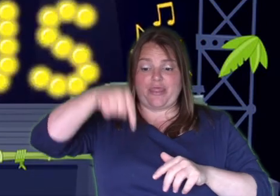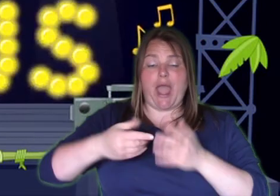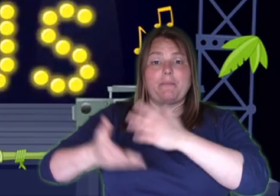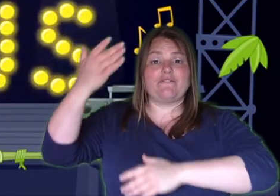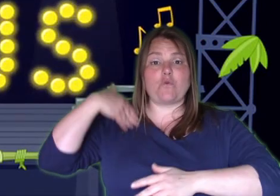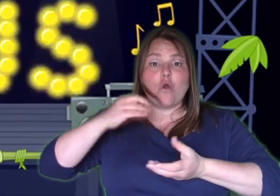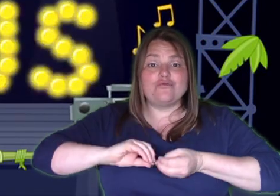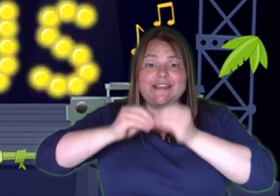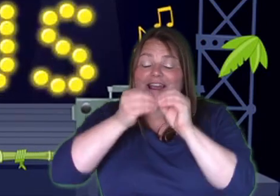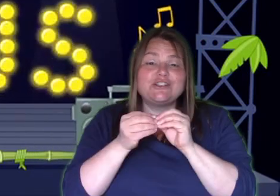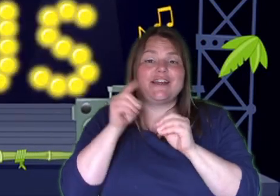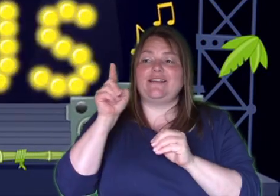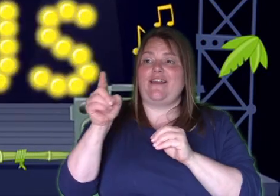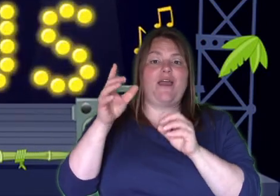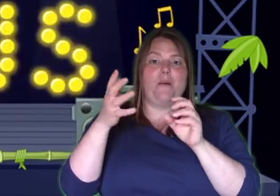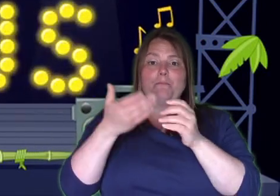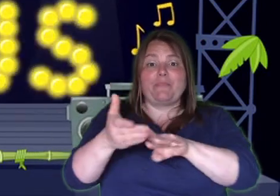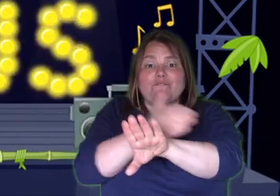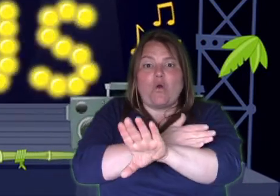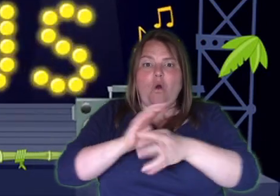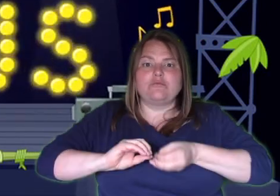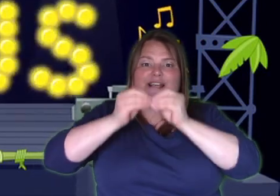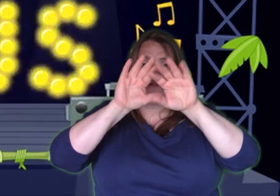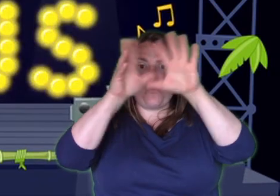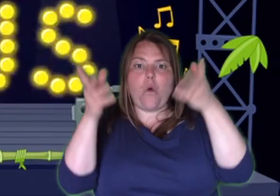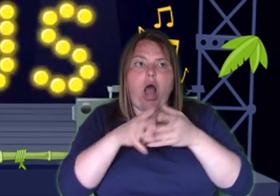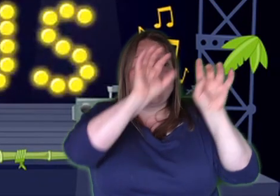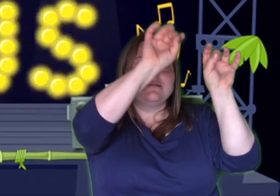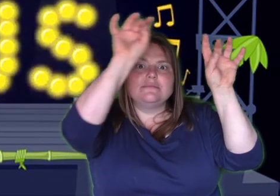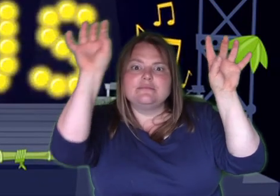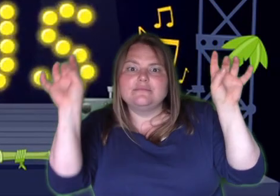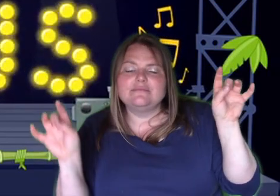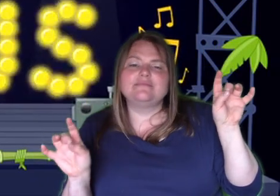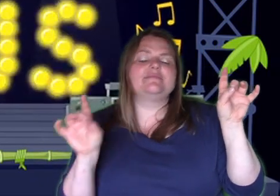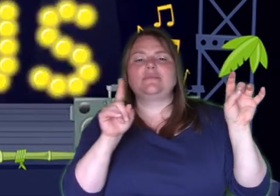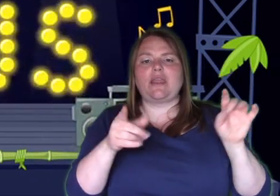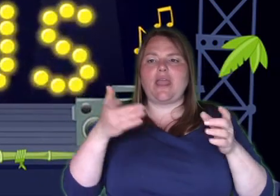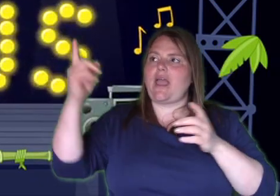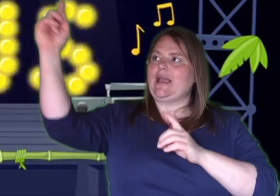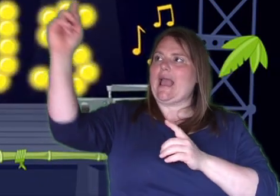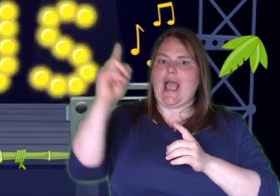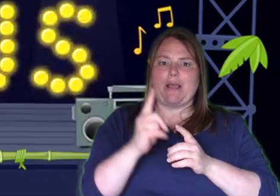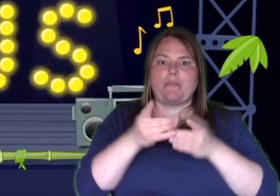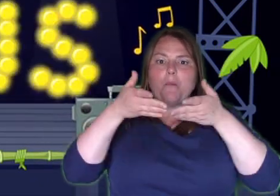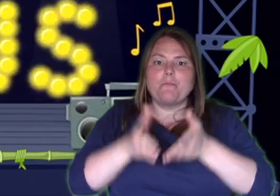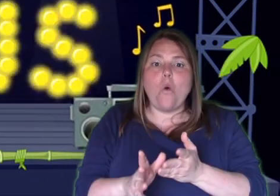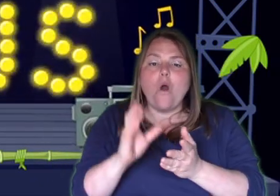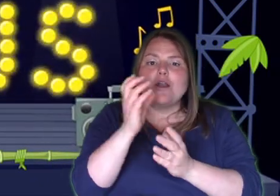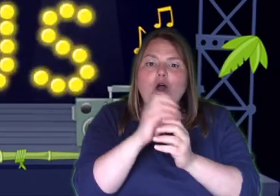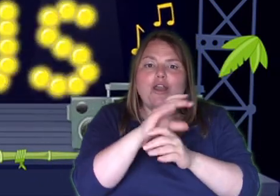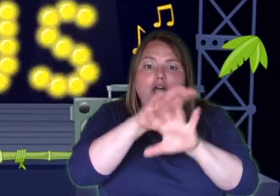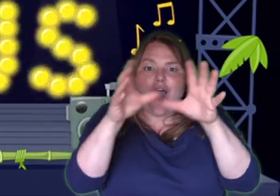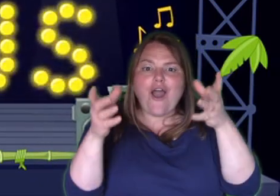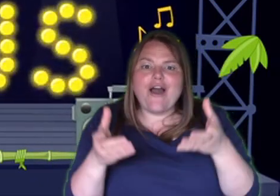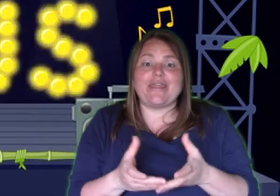creation He rules galaxies and nations Born on earth to the angels singing A broken world, a